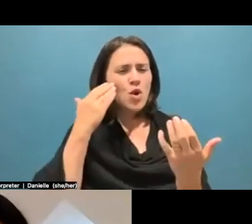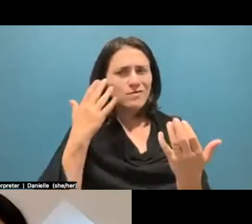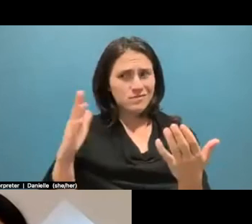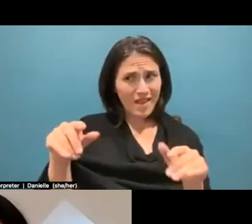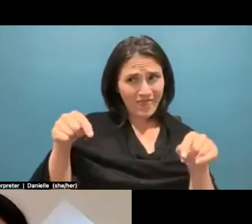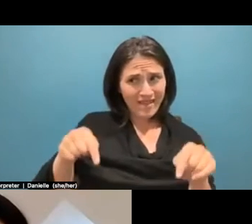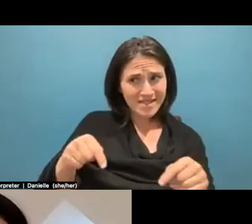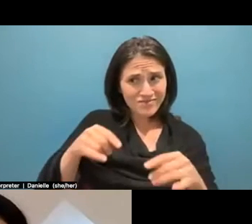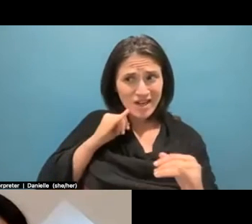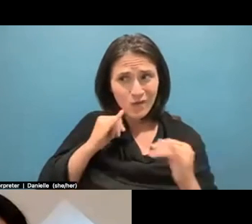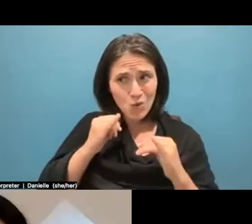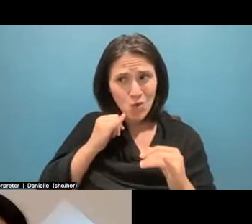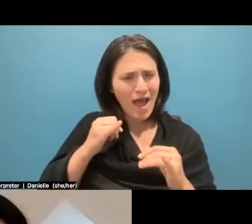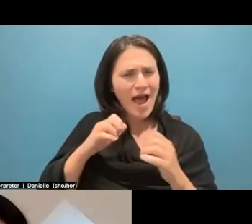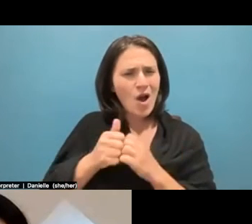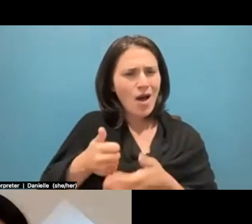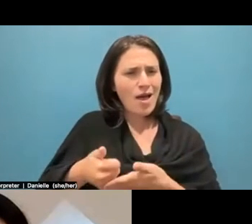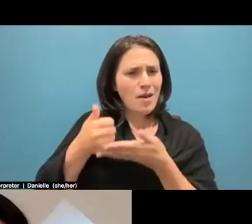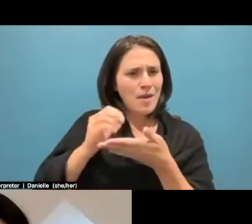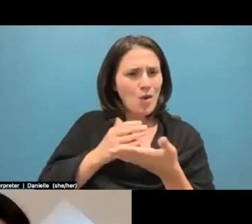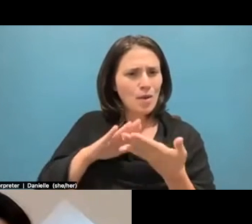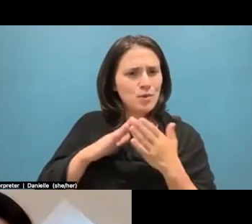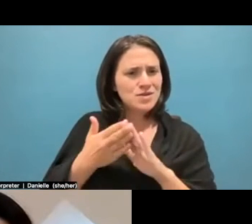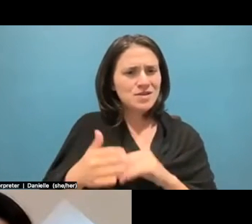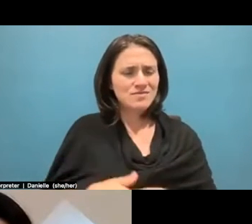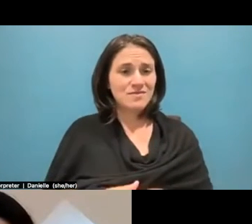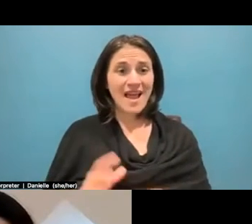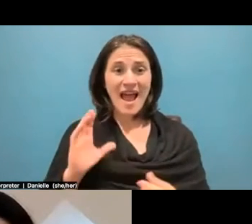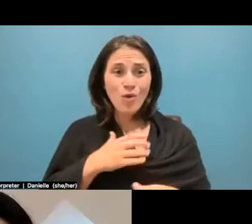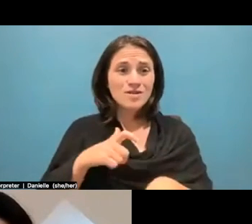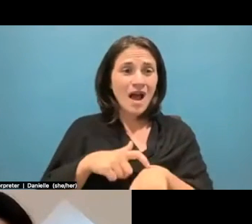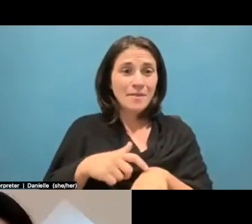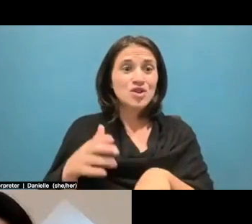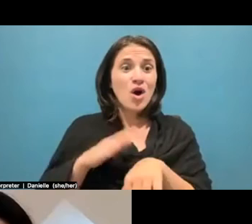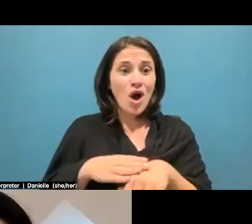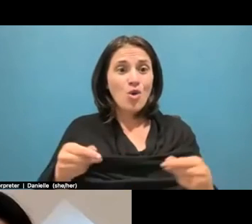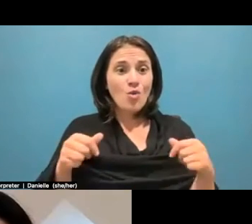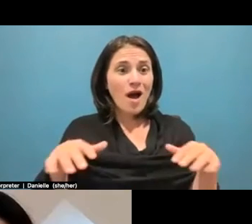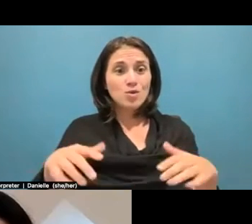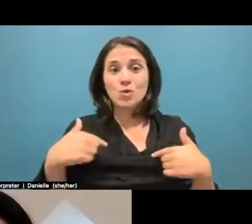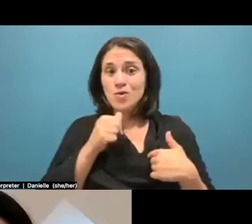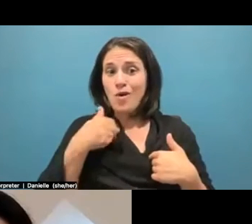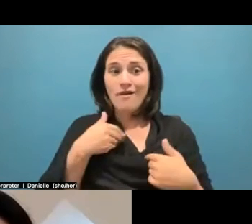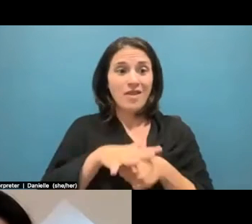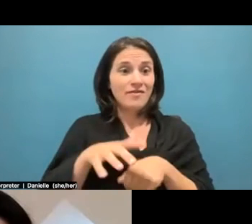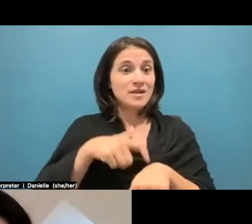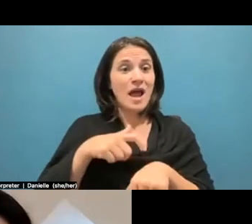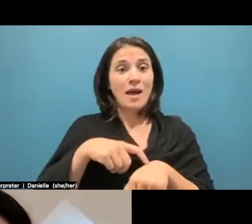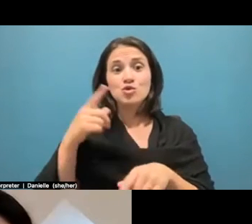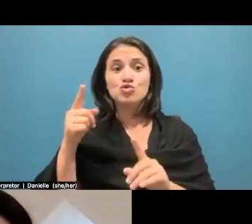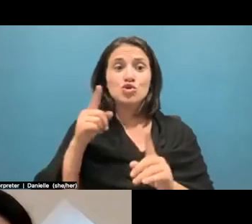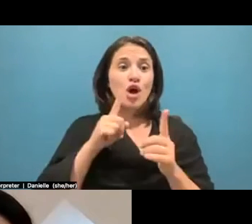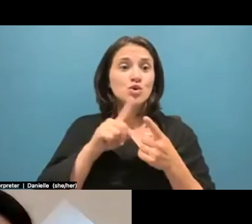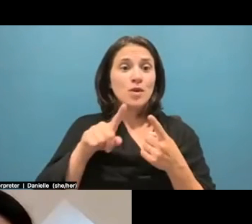activists, our time is spent literally on the ground, on the ground. so we don't have time to just talk to, to folks who just want a story.